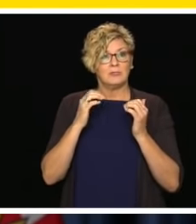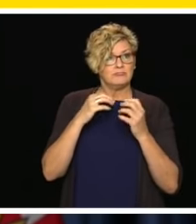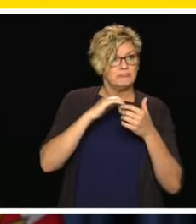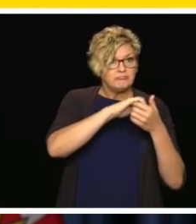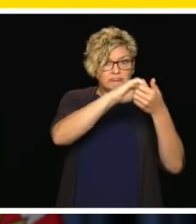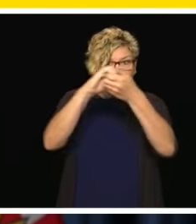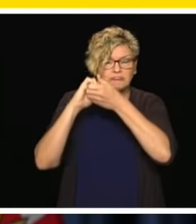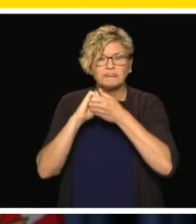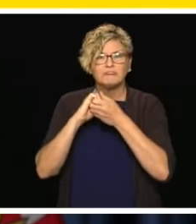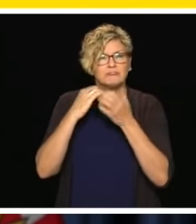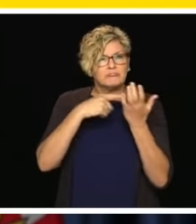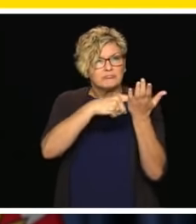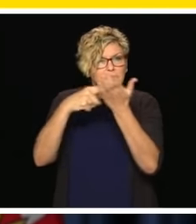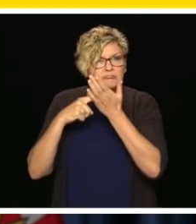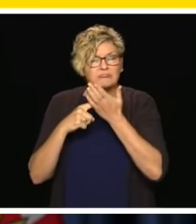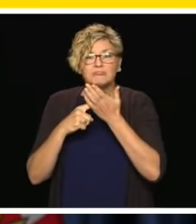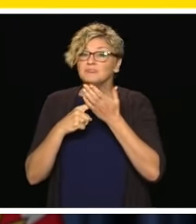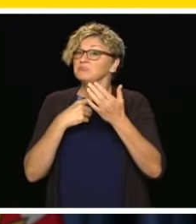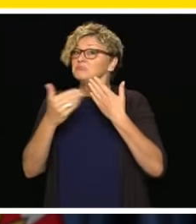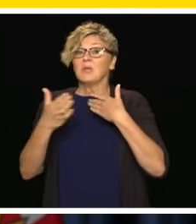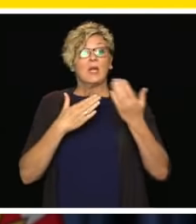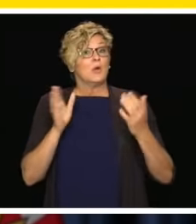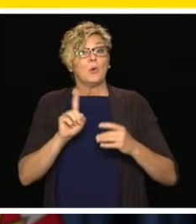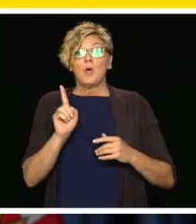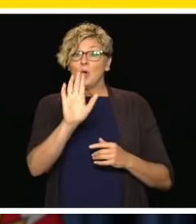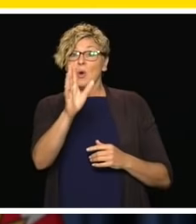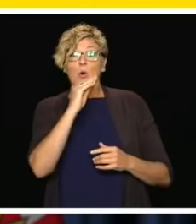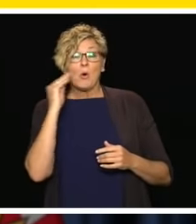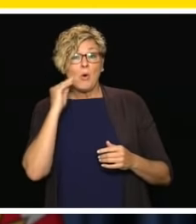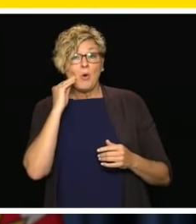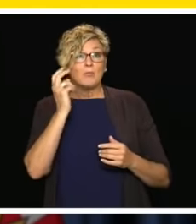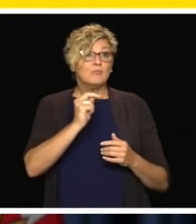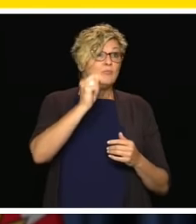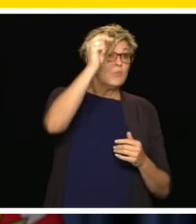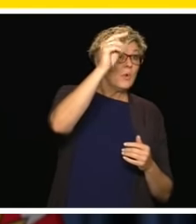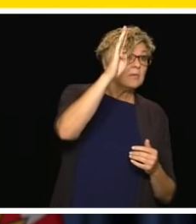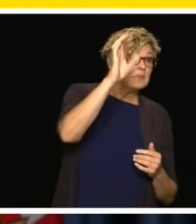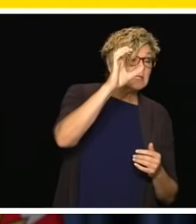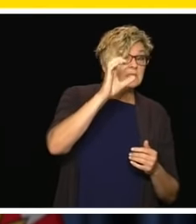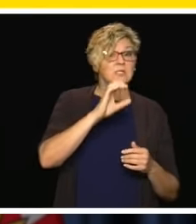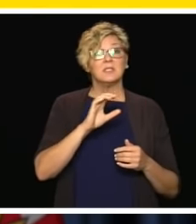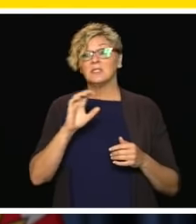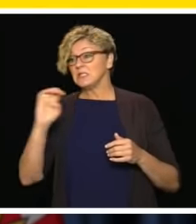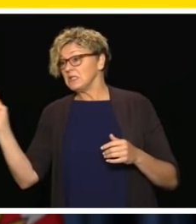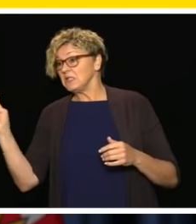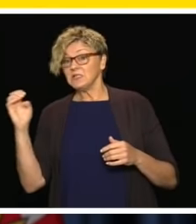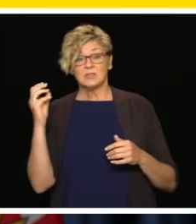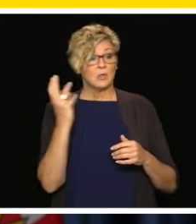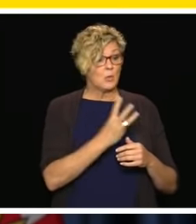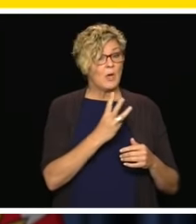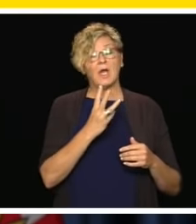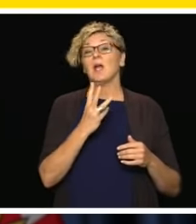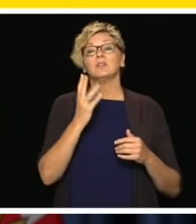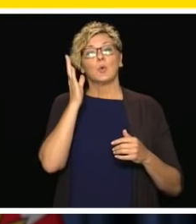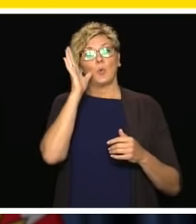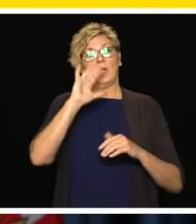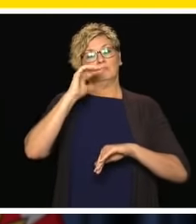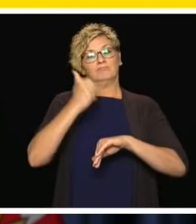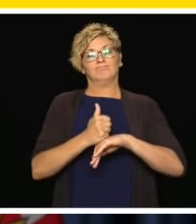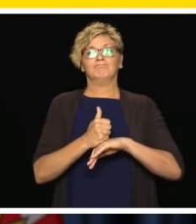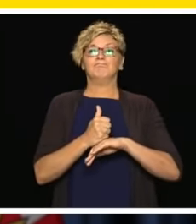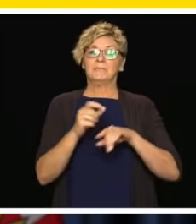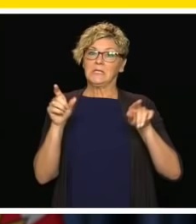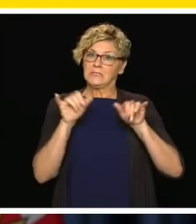to make sure that whether you live in Surrey or Haida Gwaii or in Kamloops or Smithers, the same strict health and safety standards apply